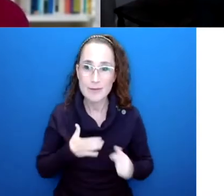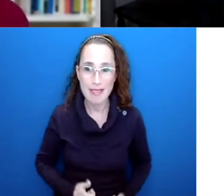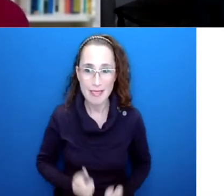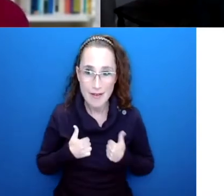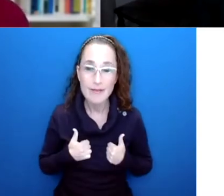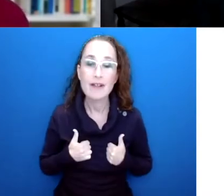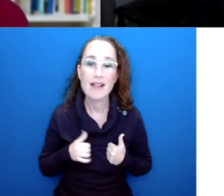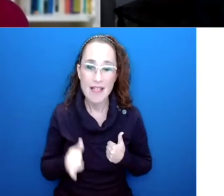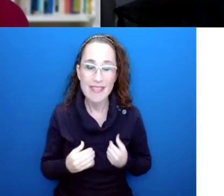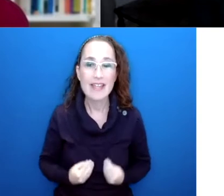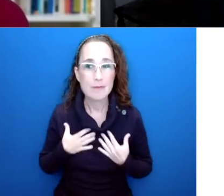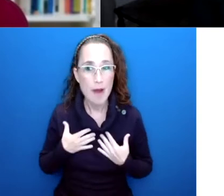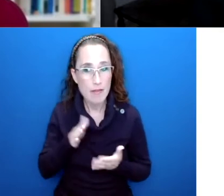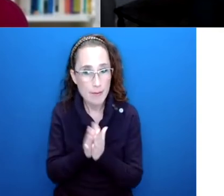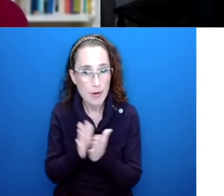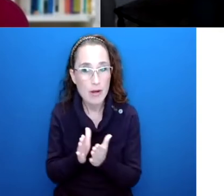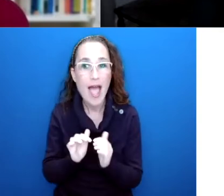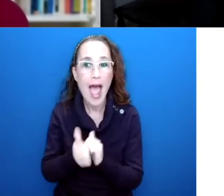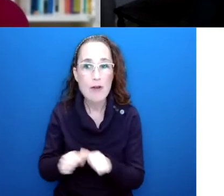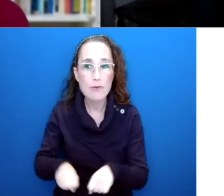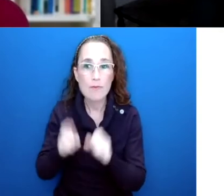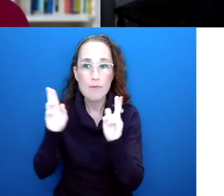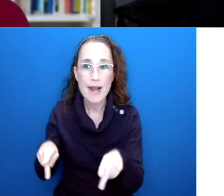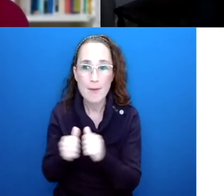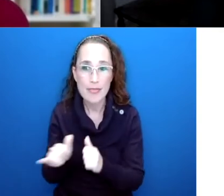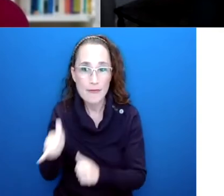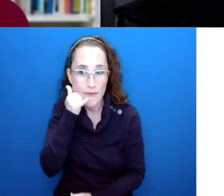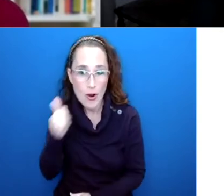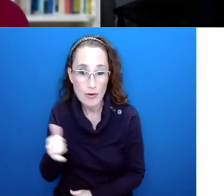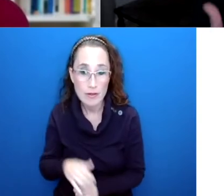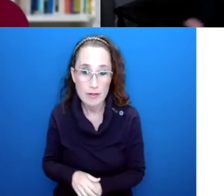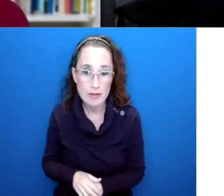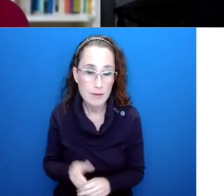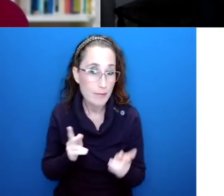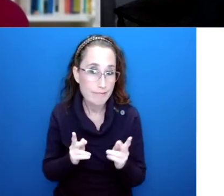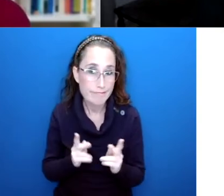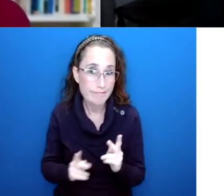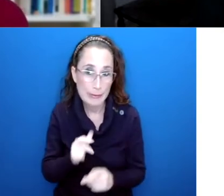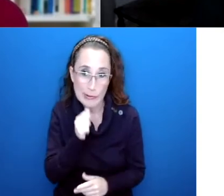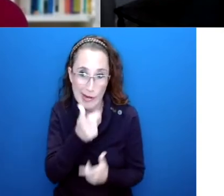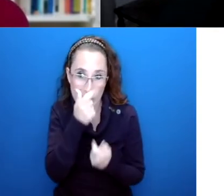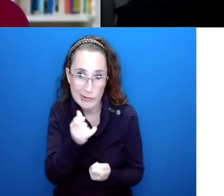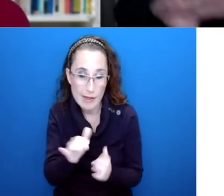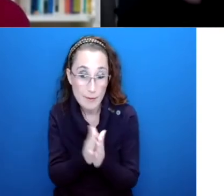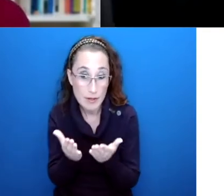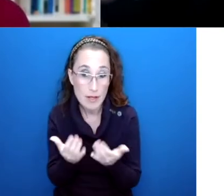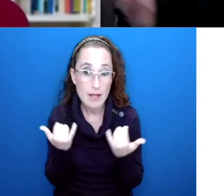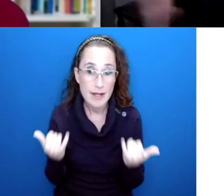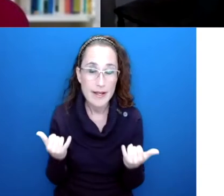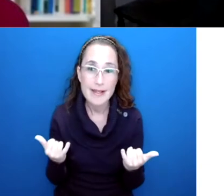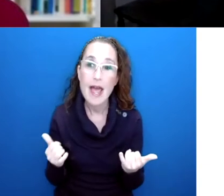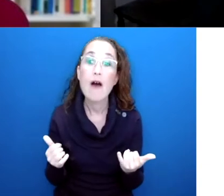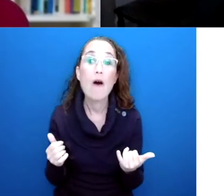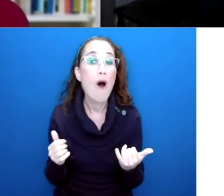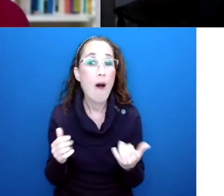inspired how to break up with your phone. And at that point, it was really hard to get anyone interested in it, which was very interesting. And now I've since heard from people